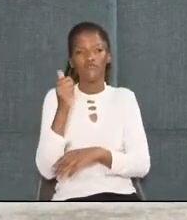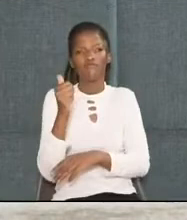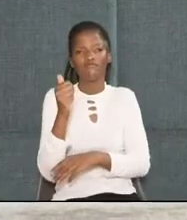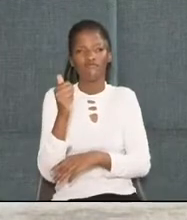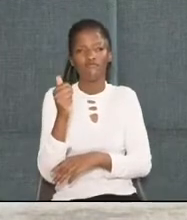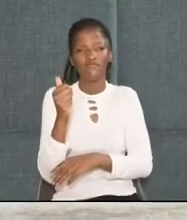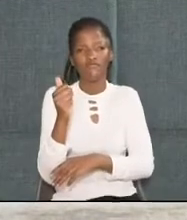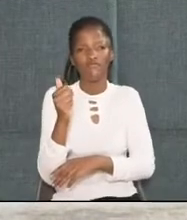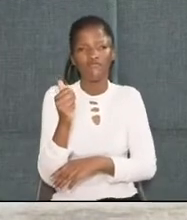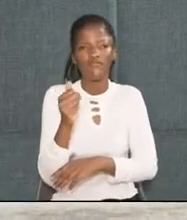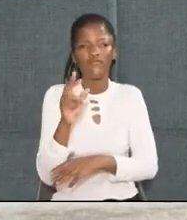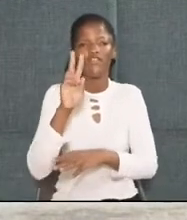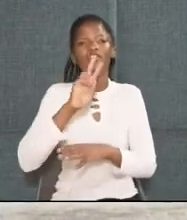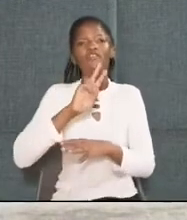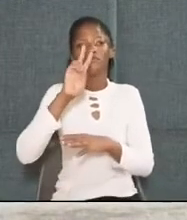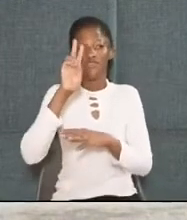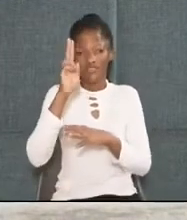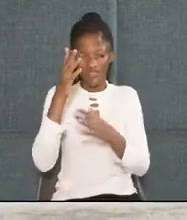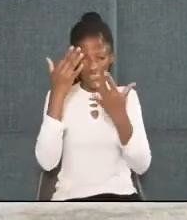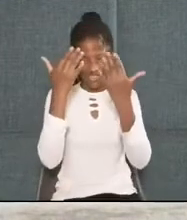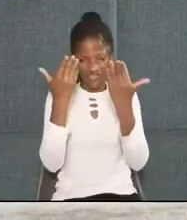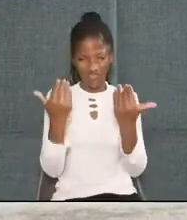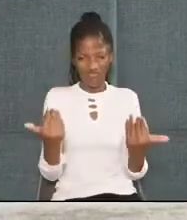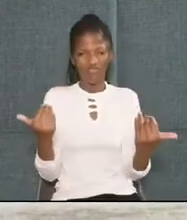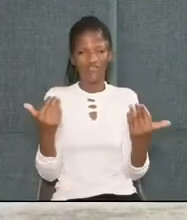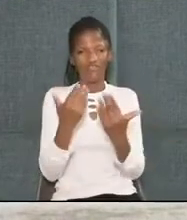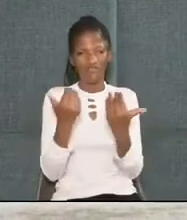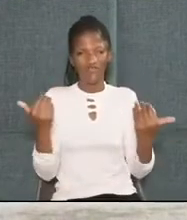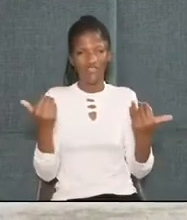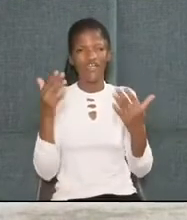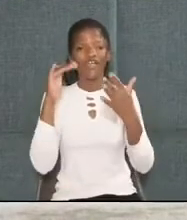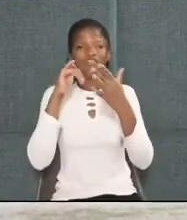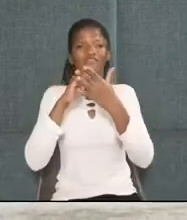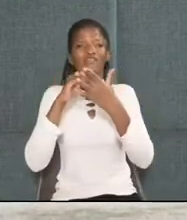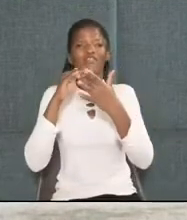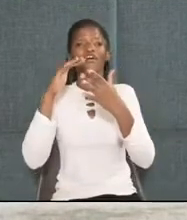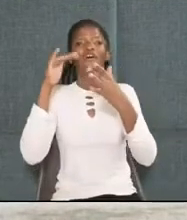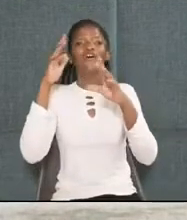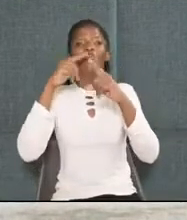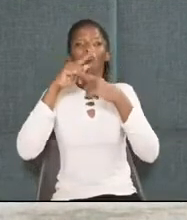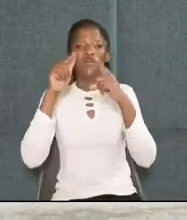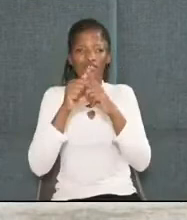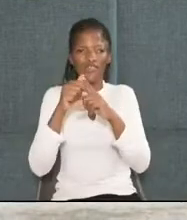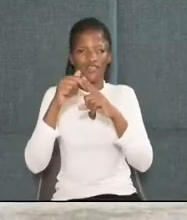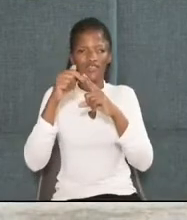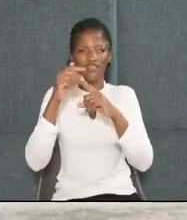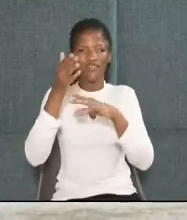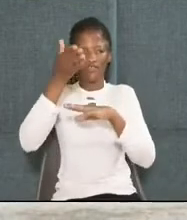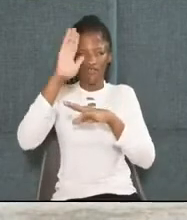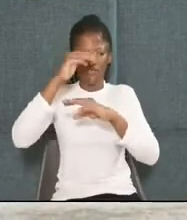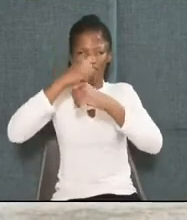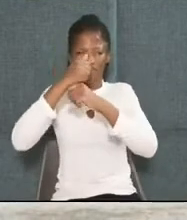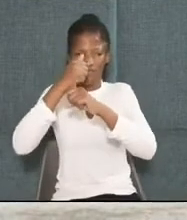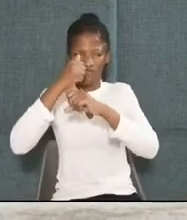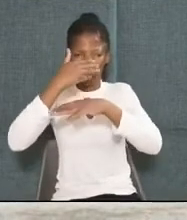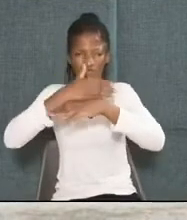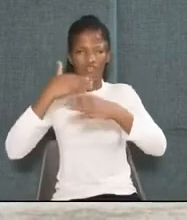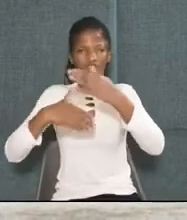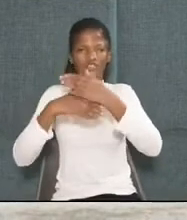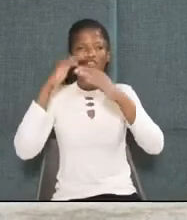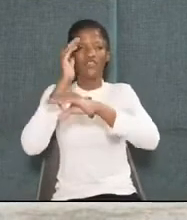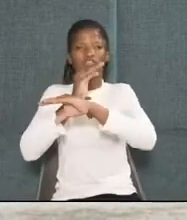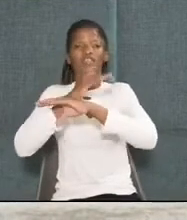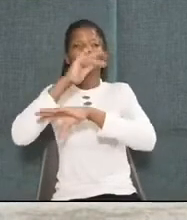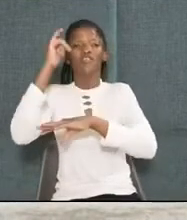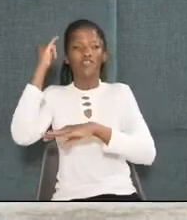question you ask. You see, children, when God built a church at Jerusalem, it became really